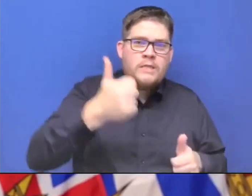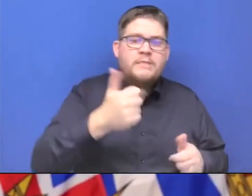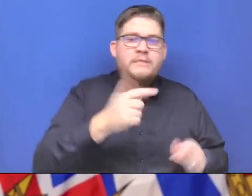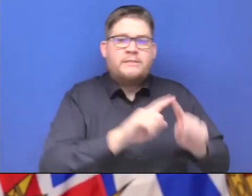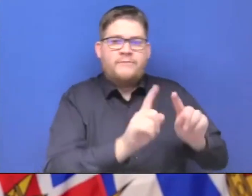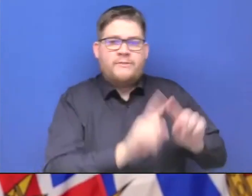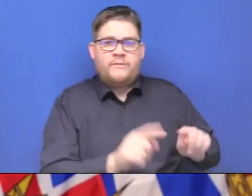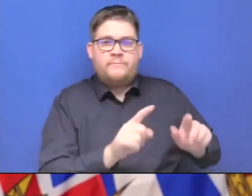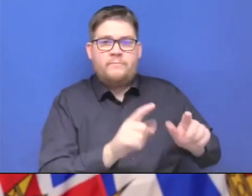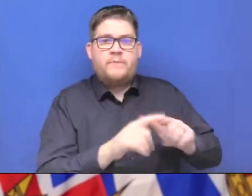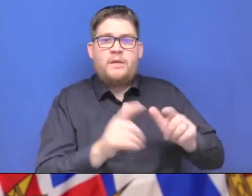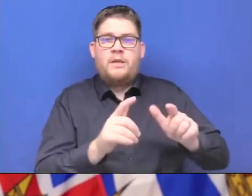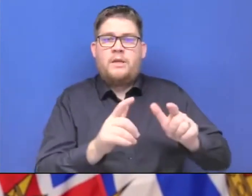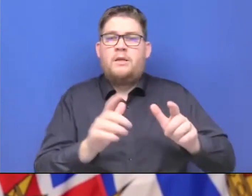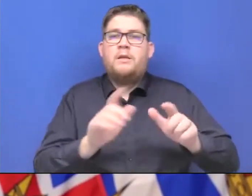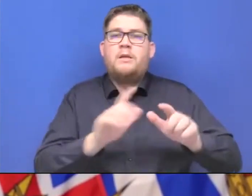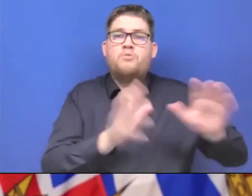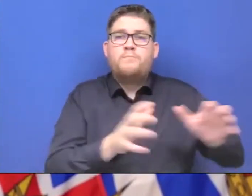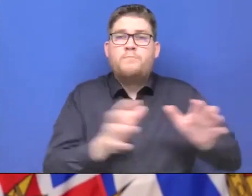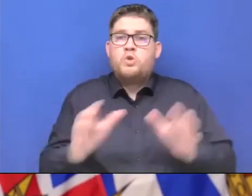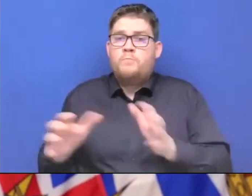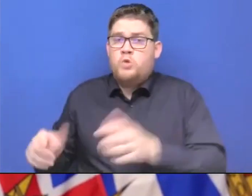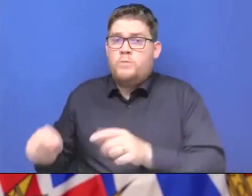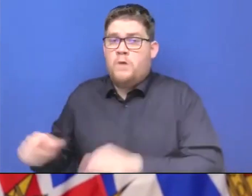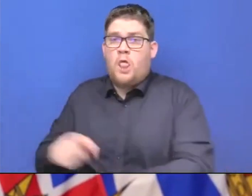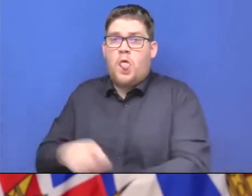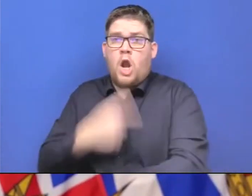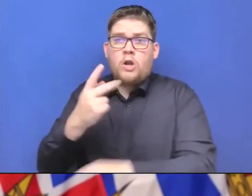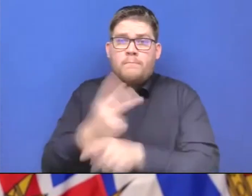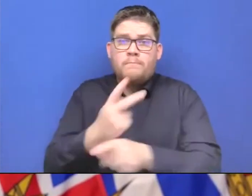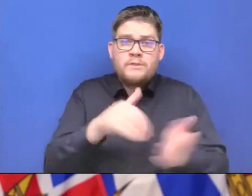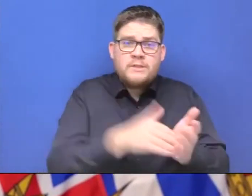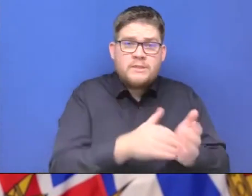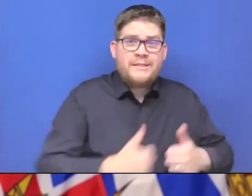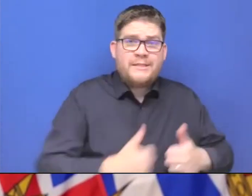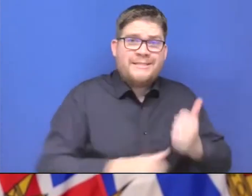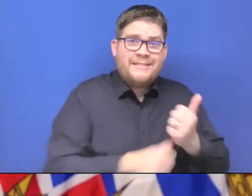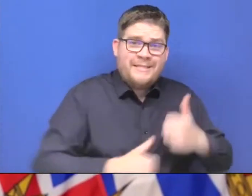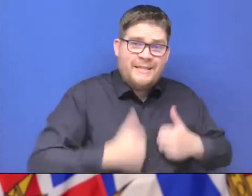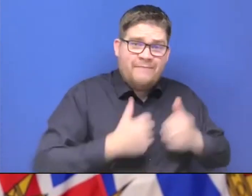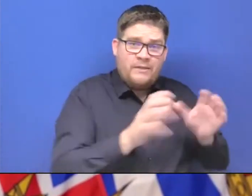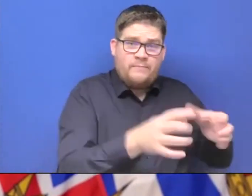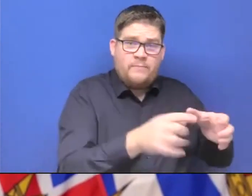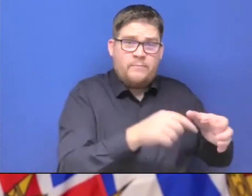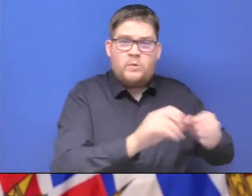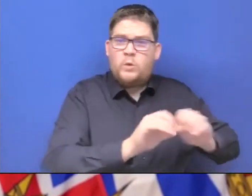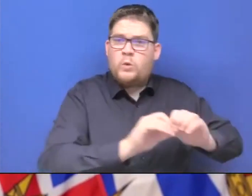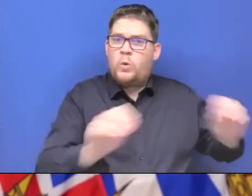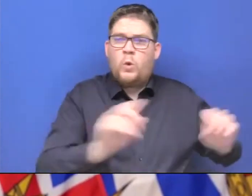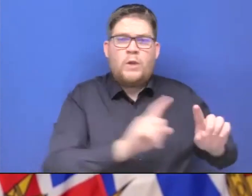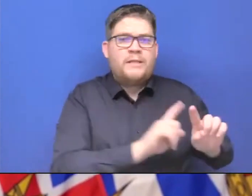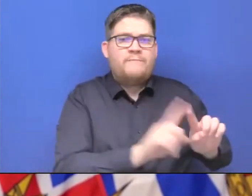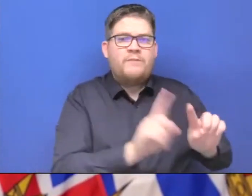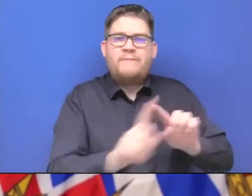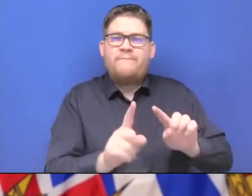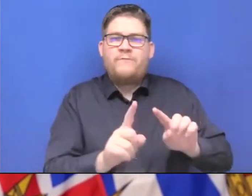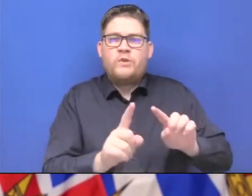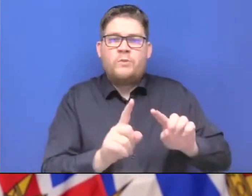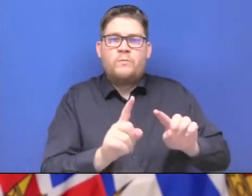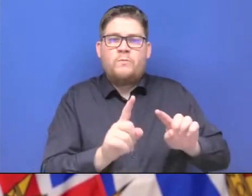in long-term care and assisted living, there wasn't any real difference in the vaccination rate